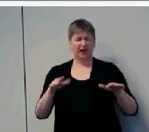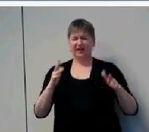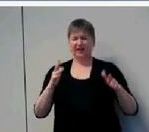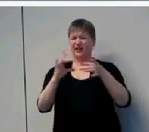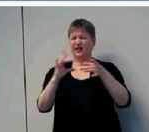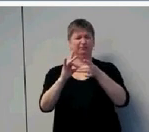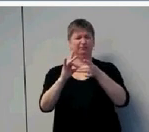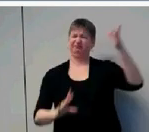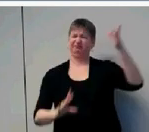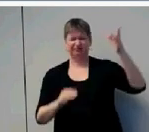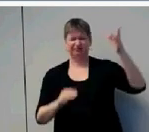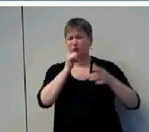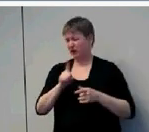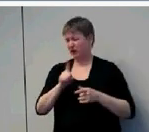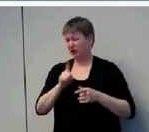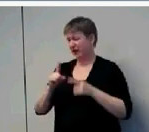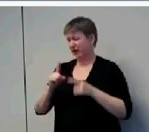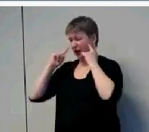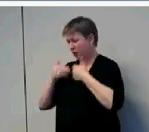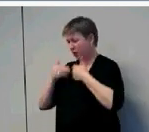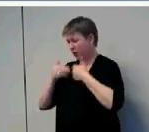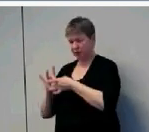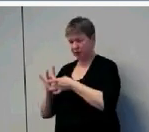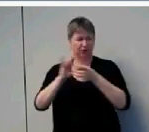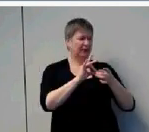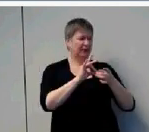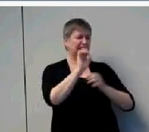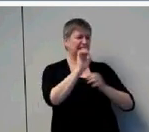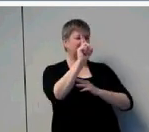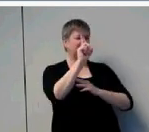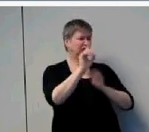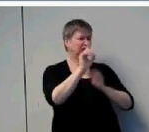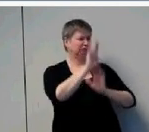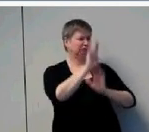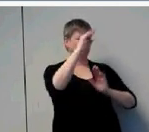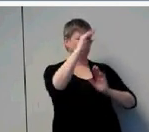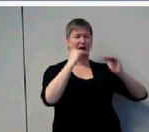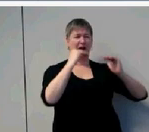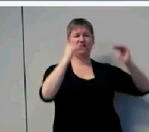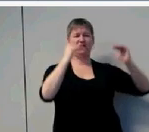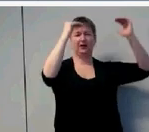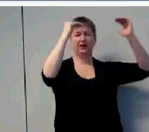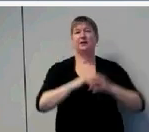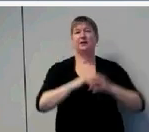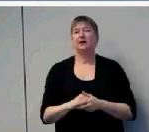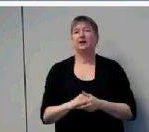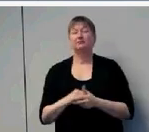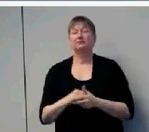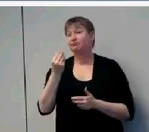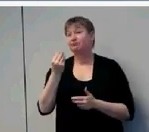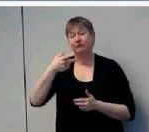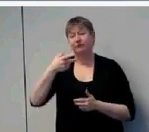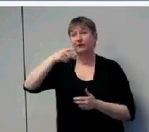found. However, I'd like to suggest to you it's really unlikely that pure tone average is going to operate